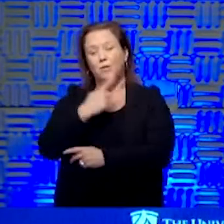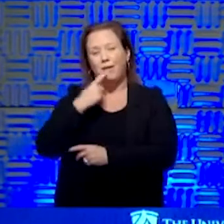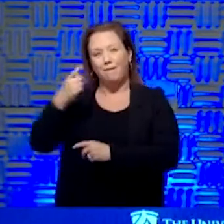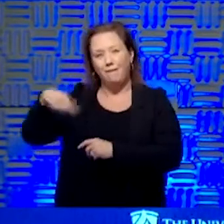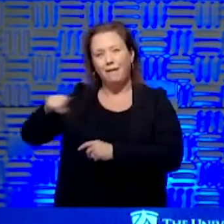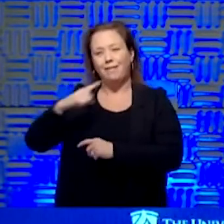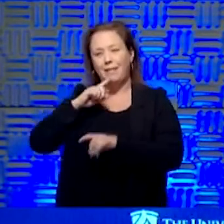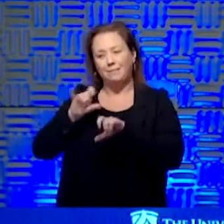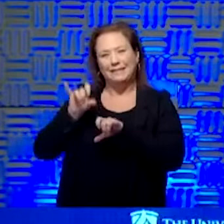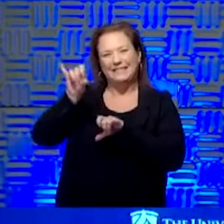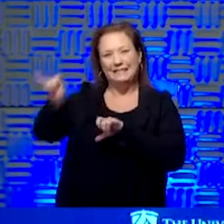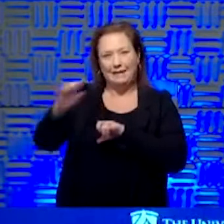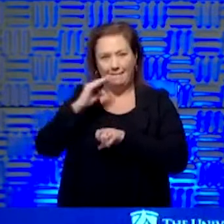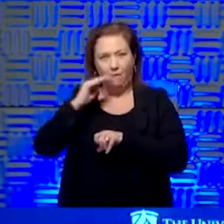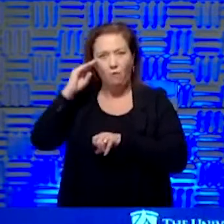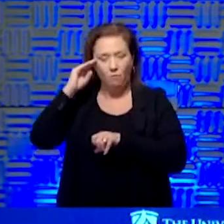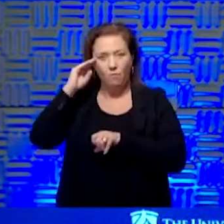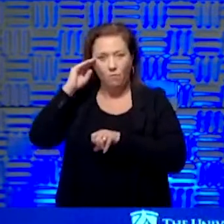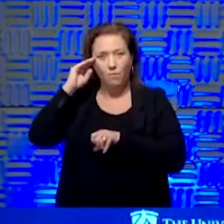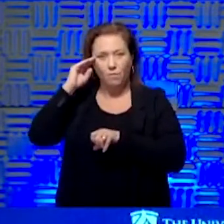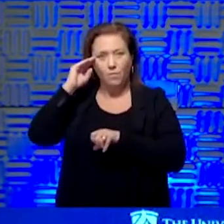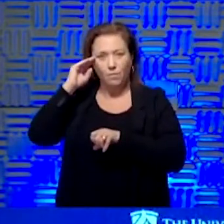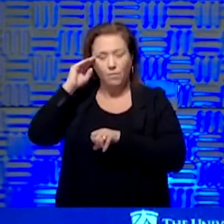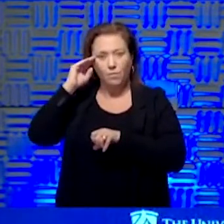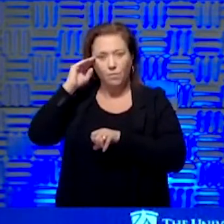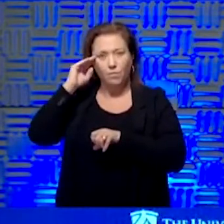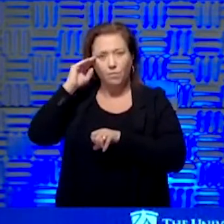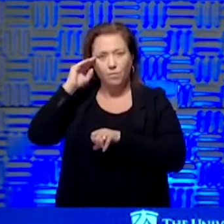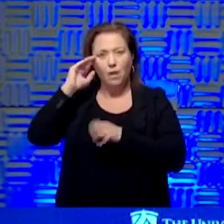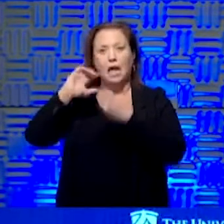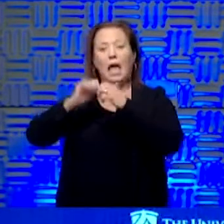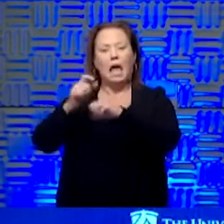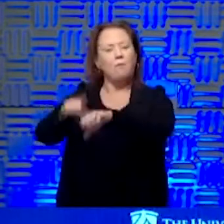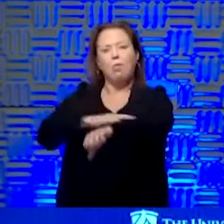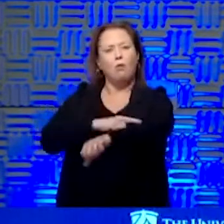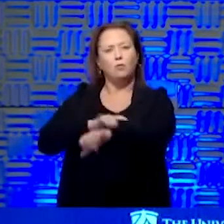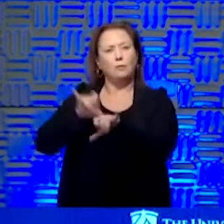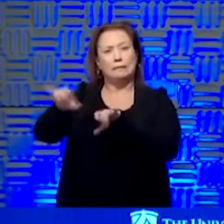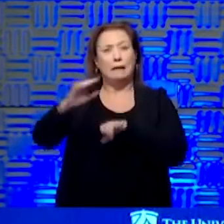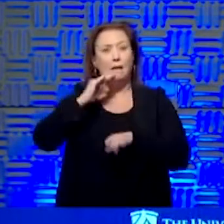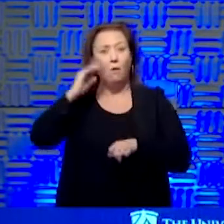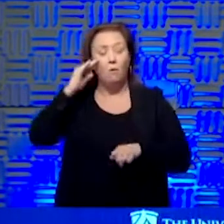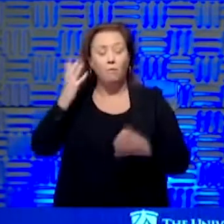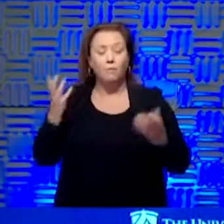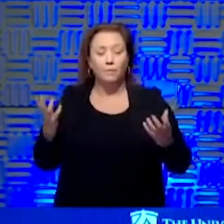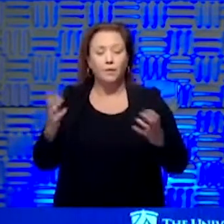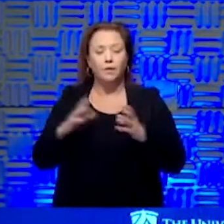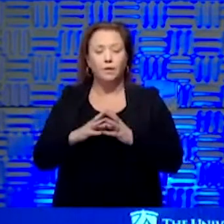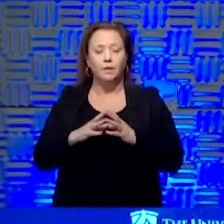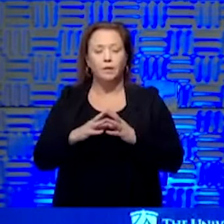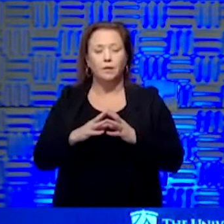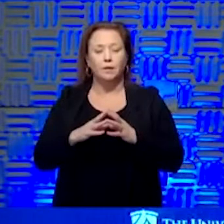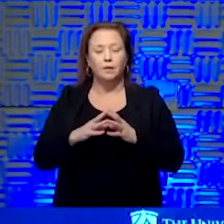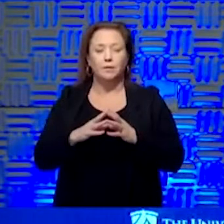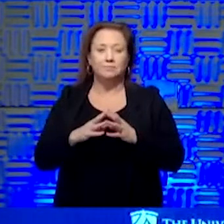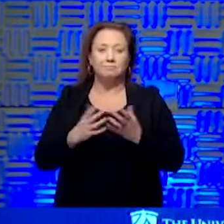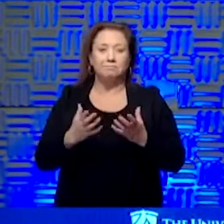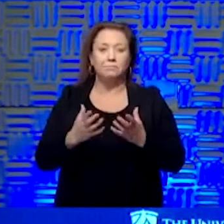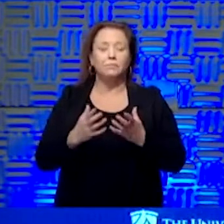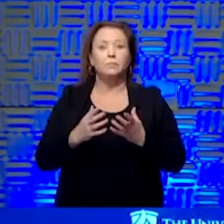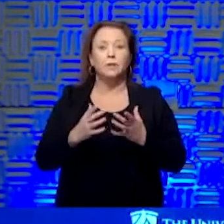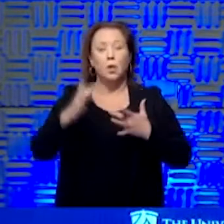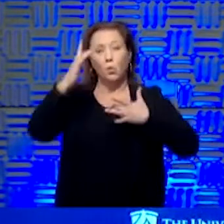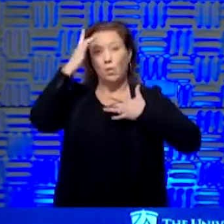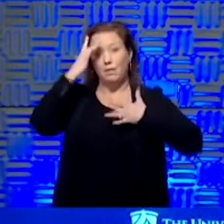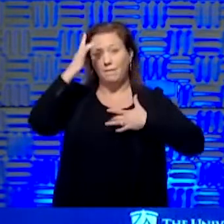stay home. And when it comes to the question, how long do we do that for? You know, once the